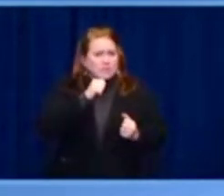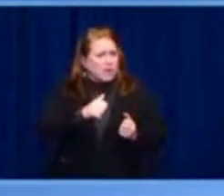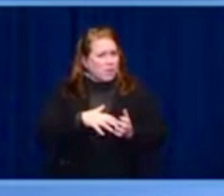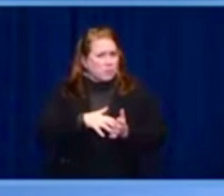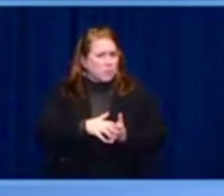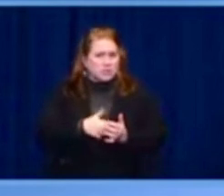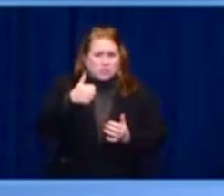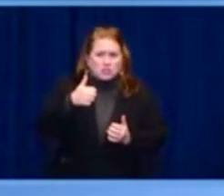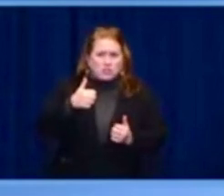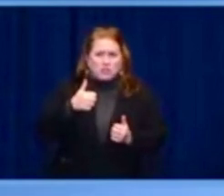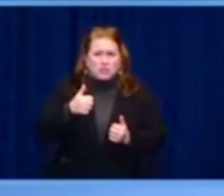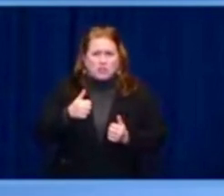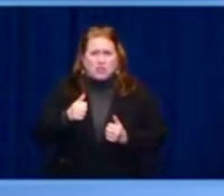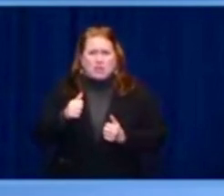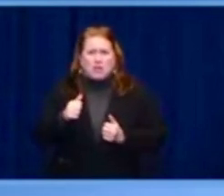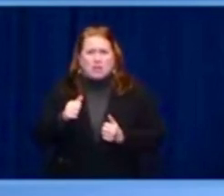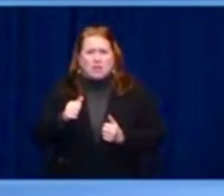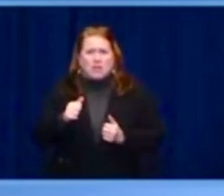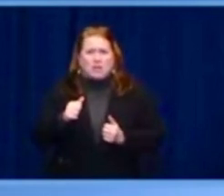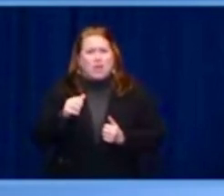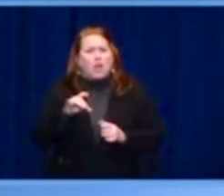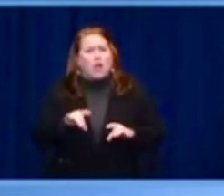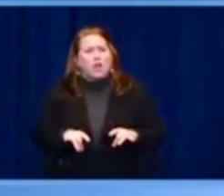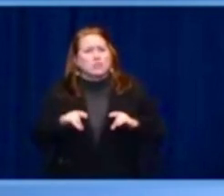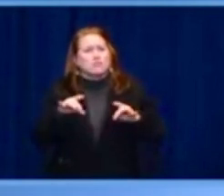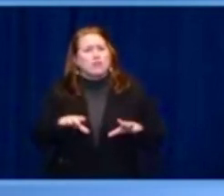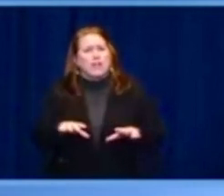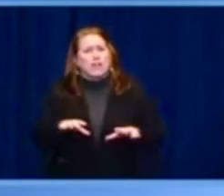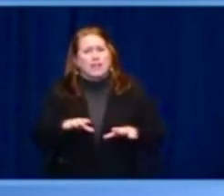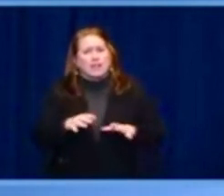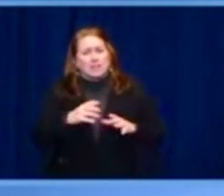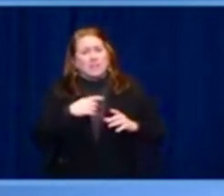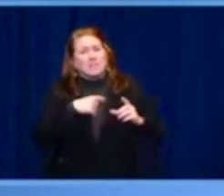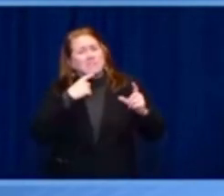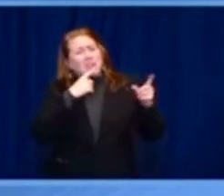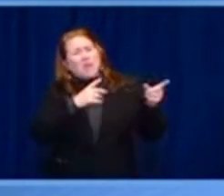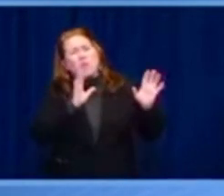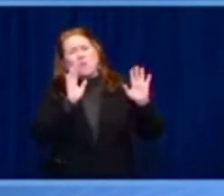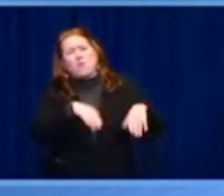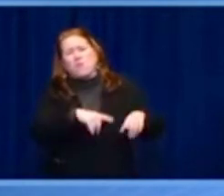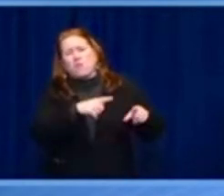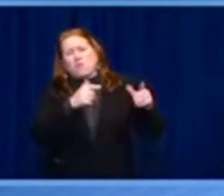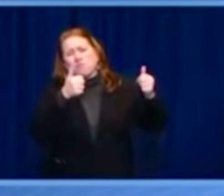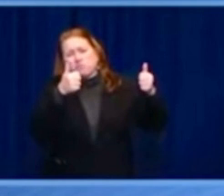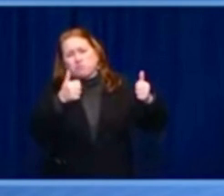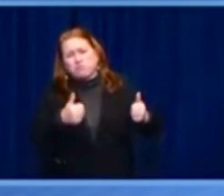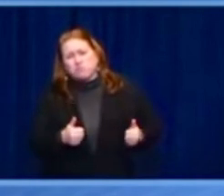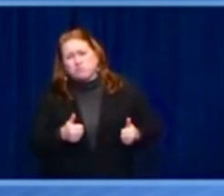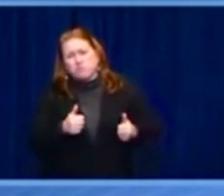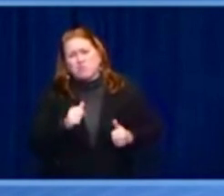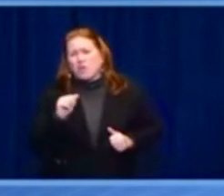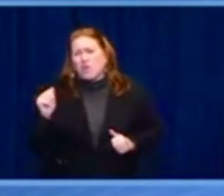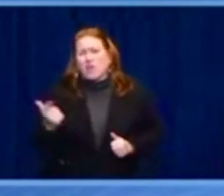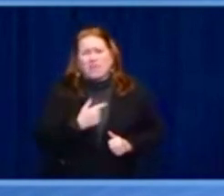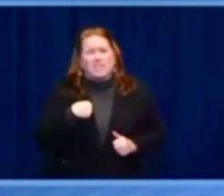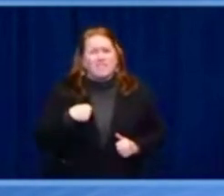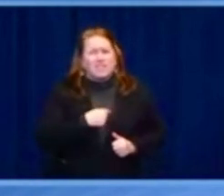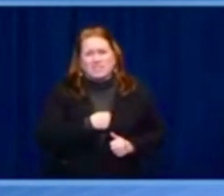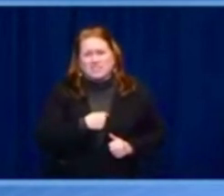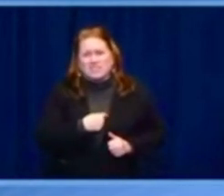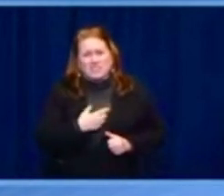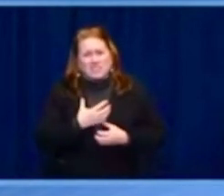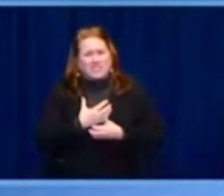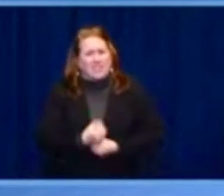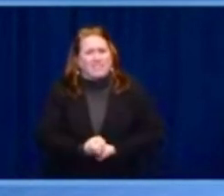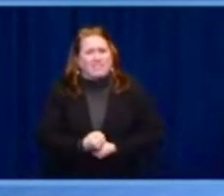liberty burning for ourselves and generations to come. We have to keep going, and we will. Thanks to the Republic of